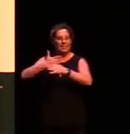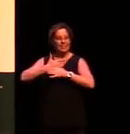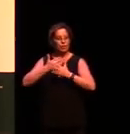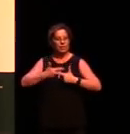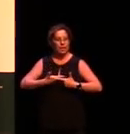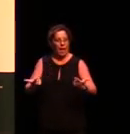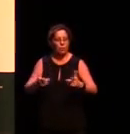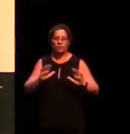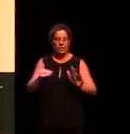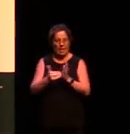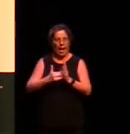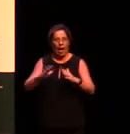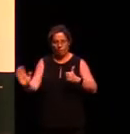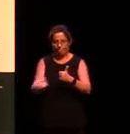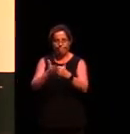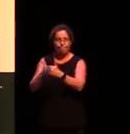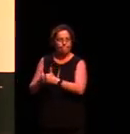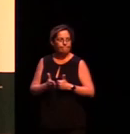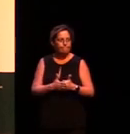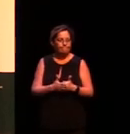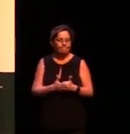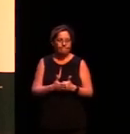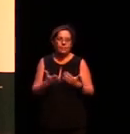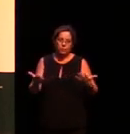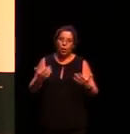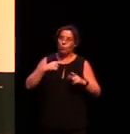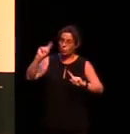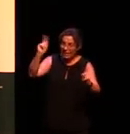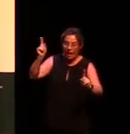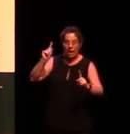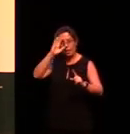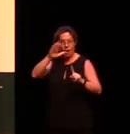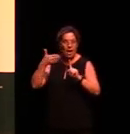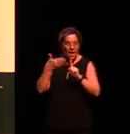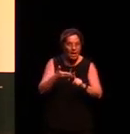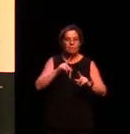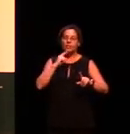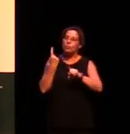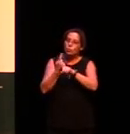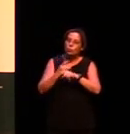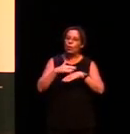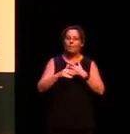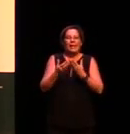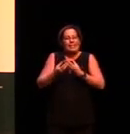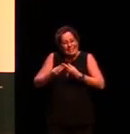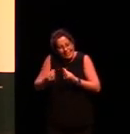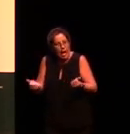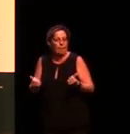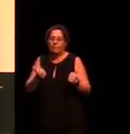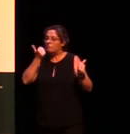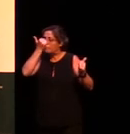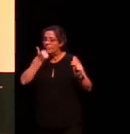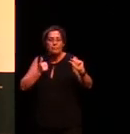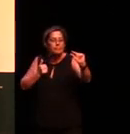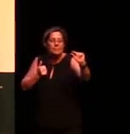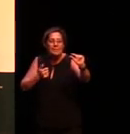us to try to redress this view and what I want to do today is talk to you about some of the things and there's just only